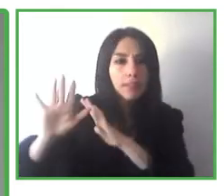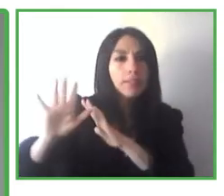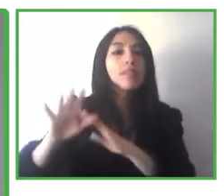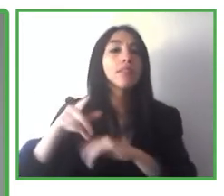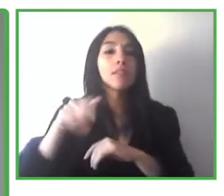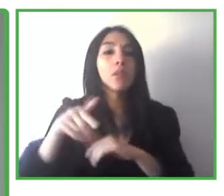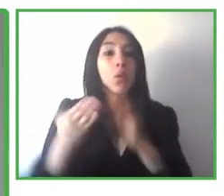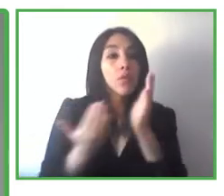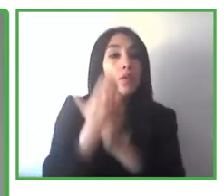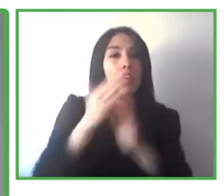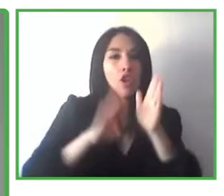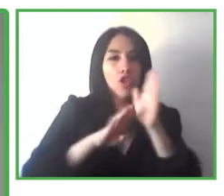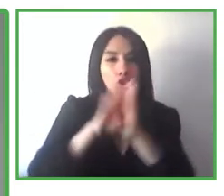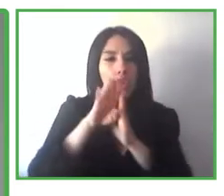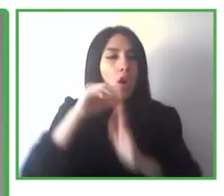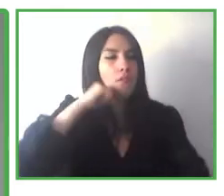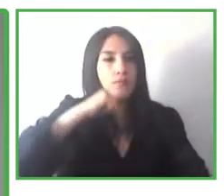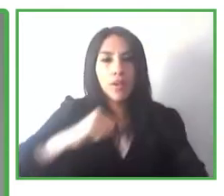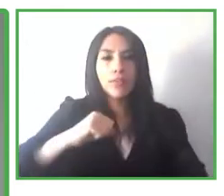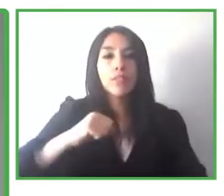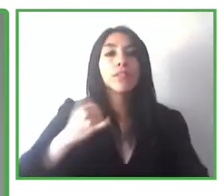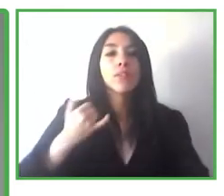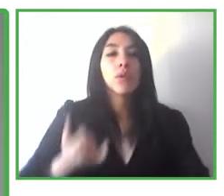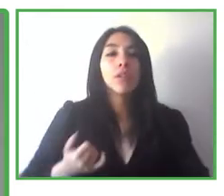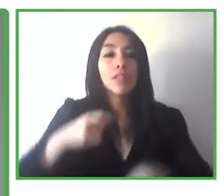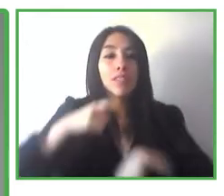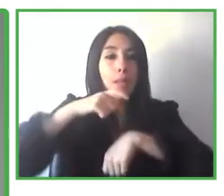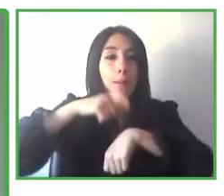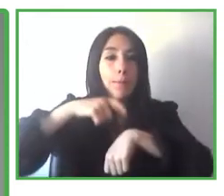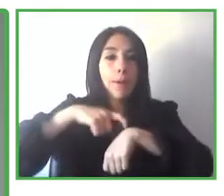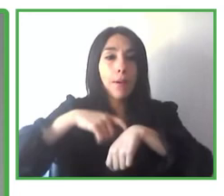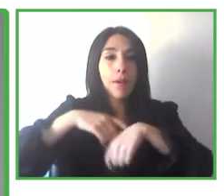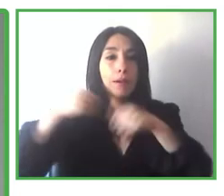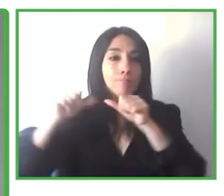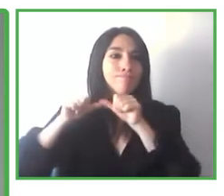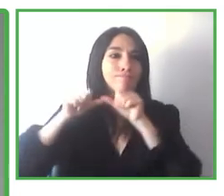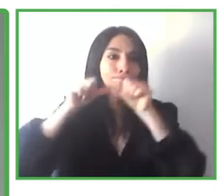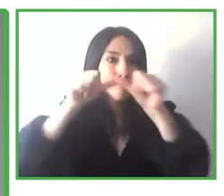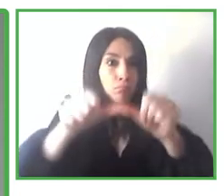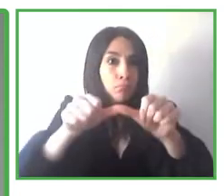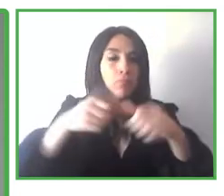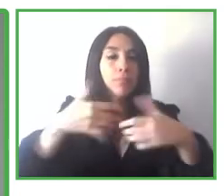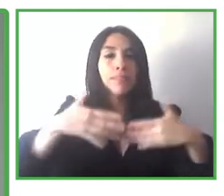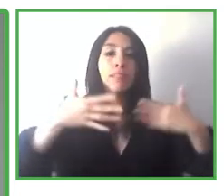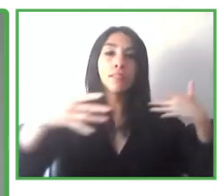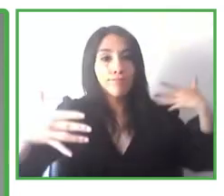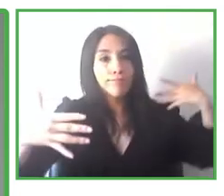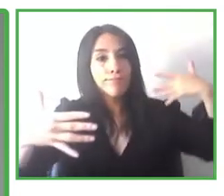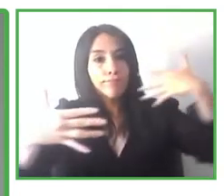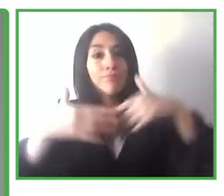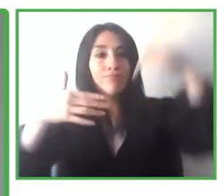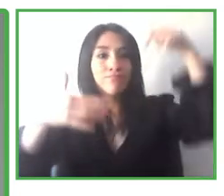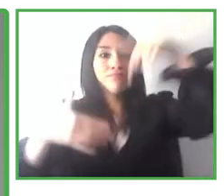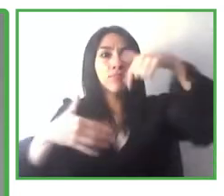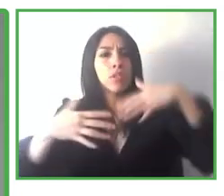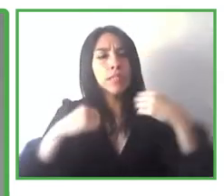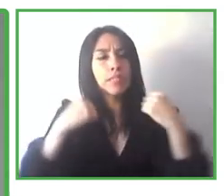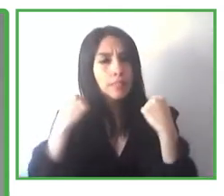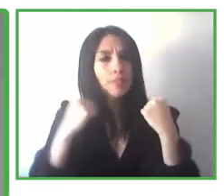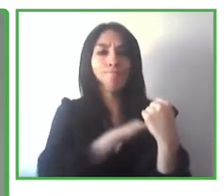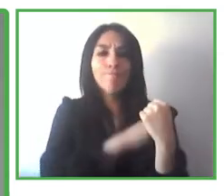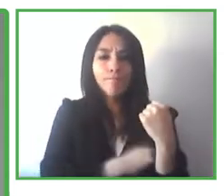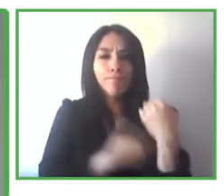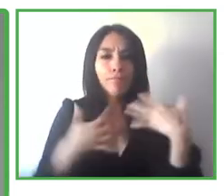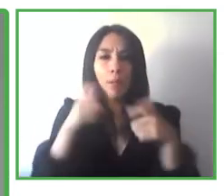very fast growth that has consistency a long time and that has a huge potential to generate changes in